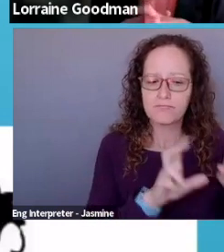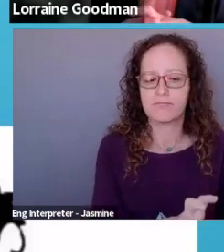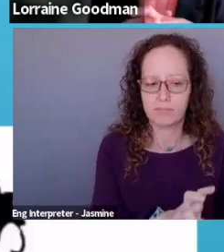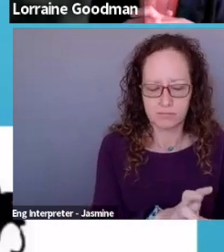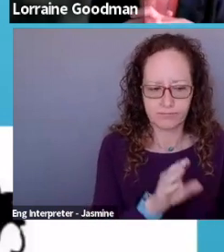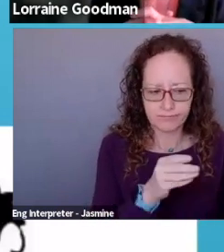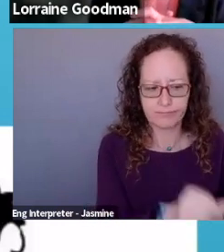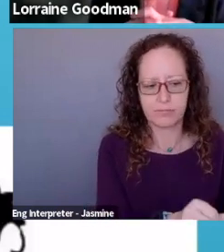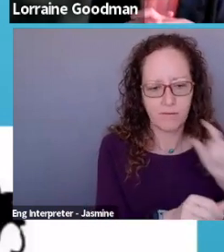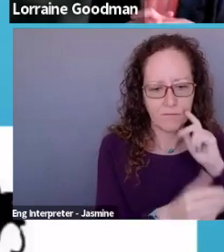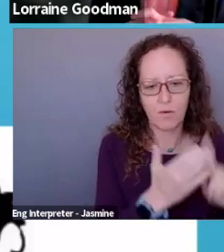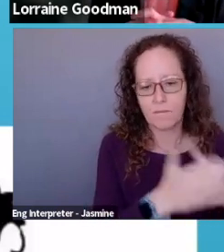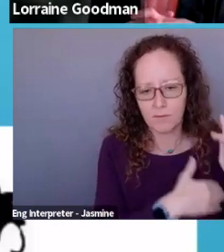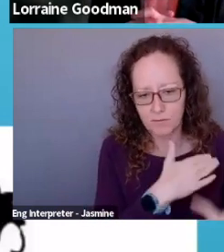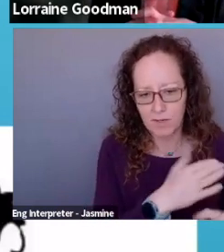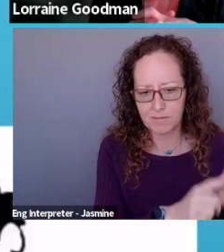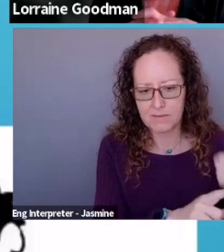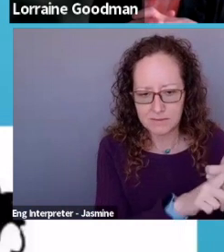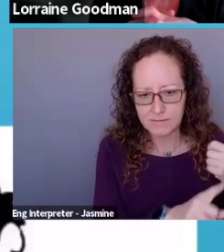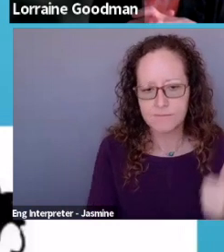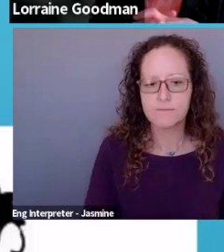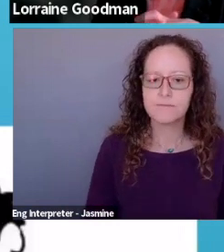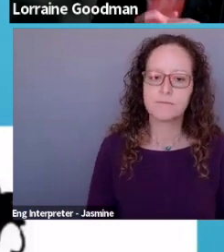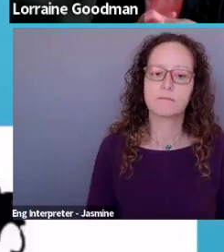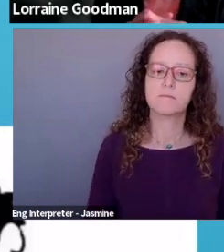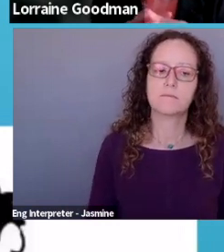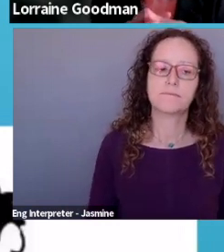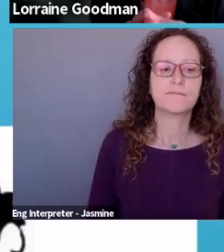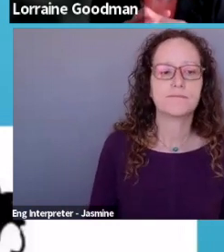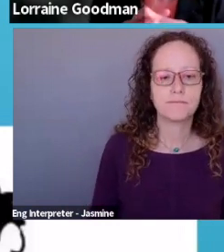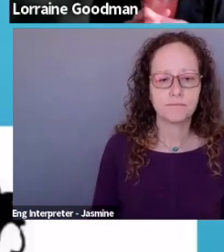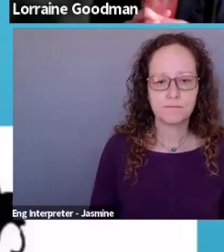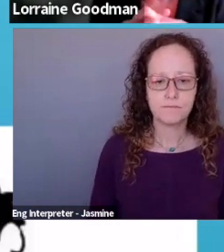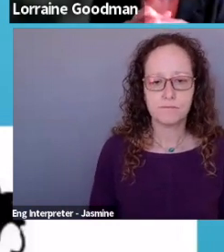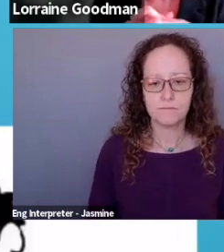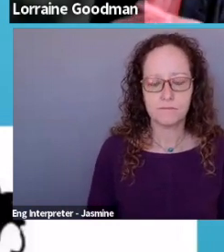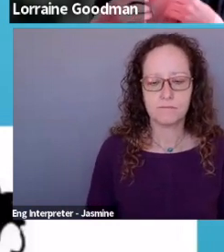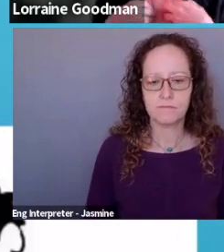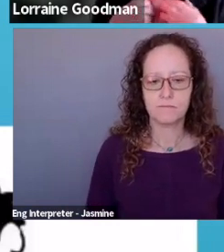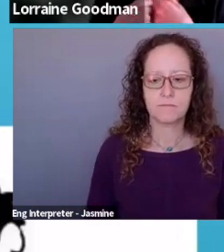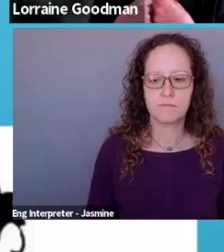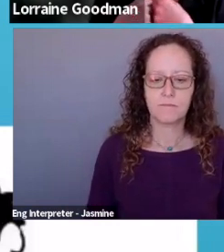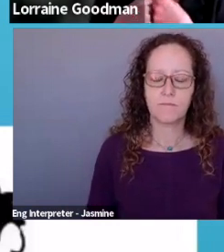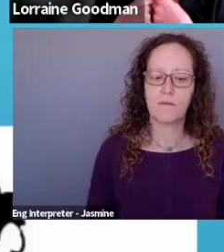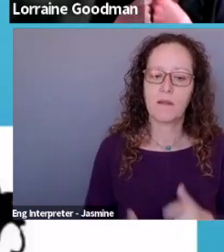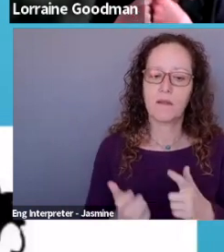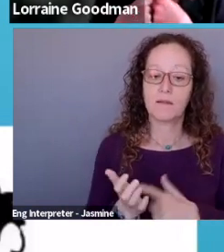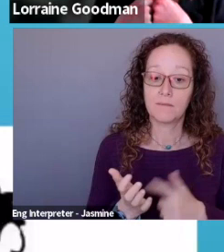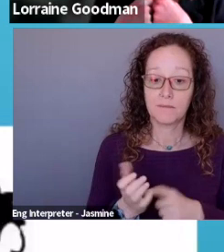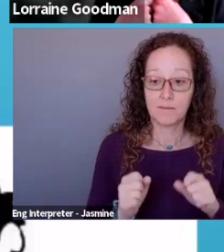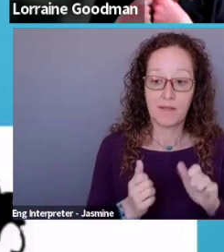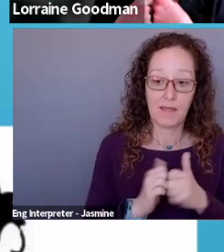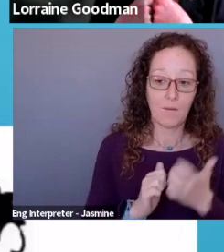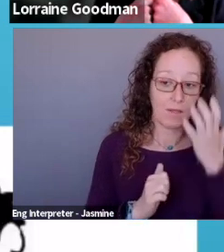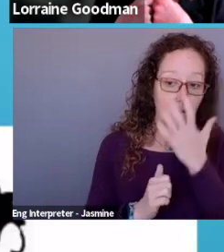be, um, how you look and money that goes to your programs as the executive director at Westrick.